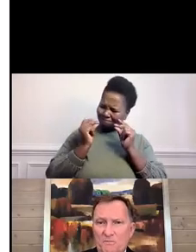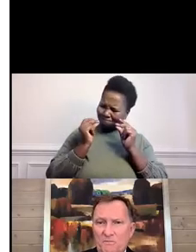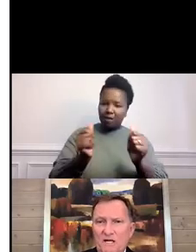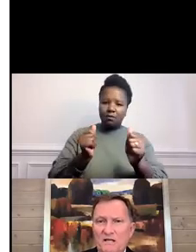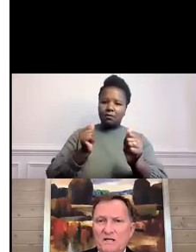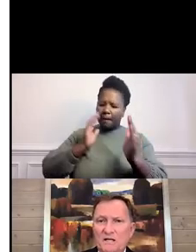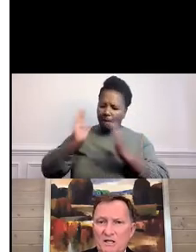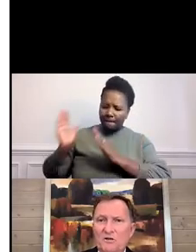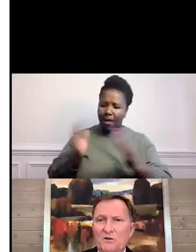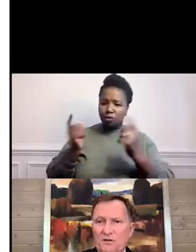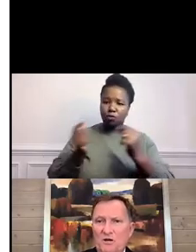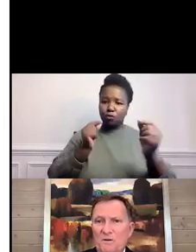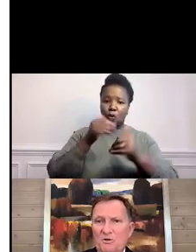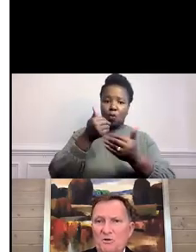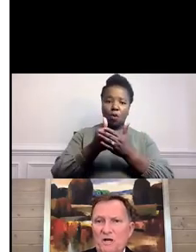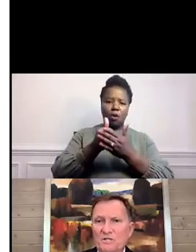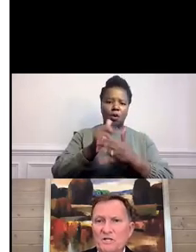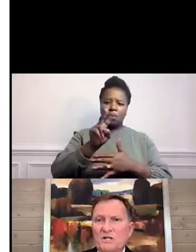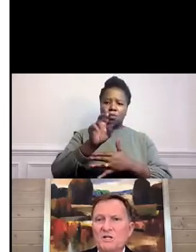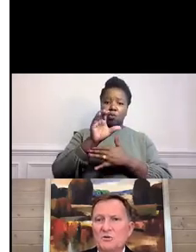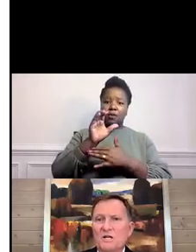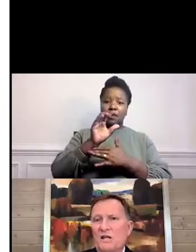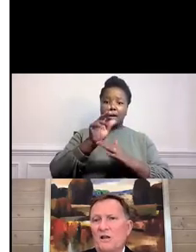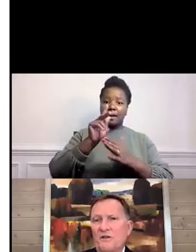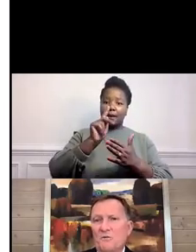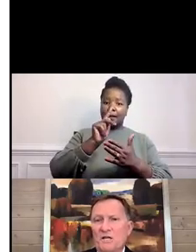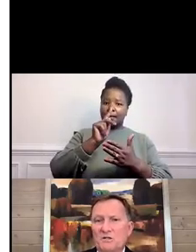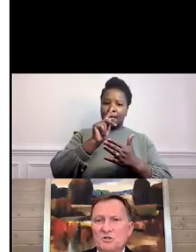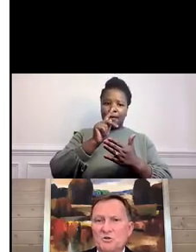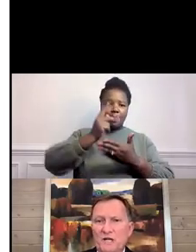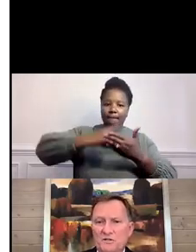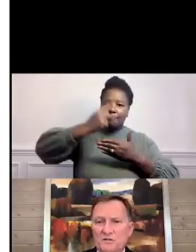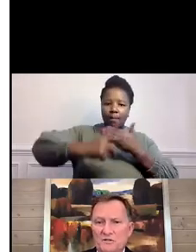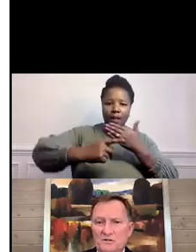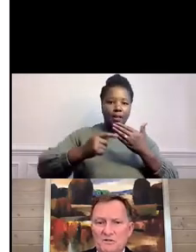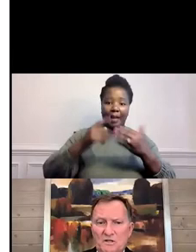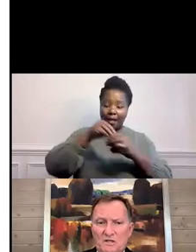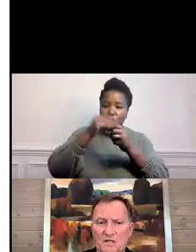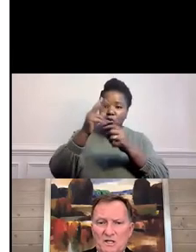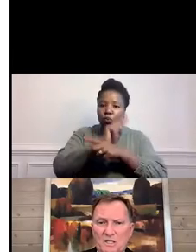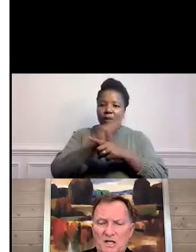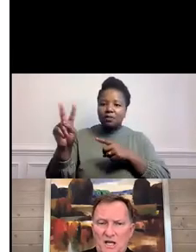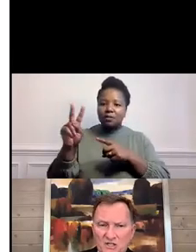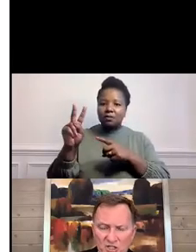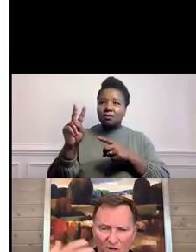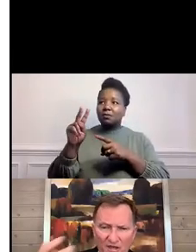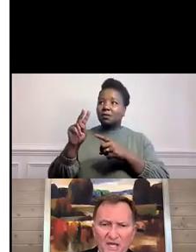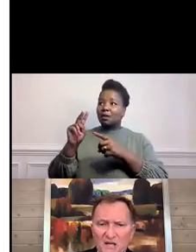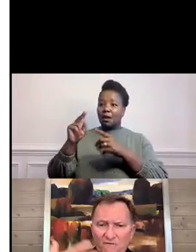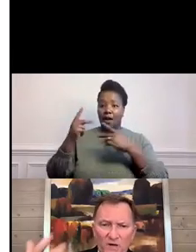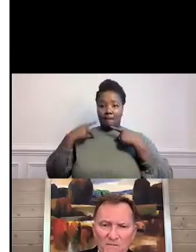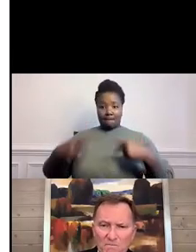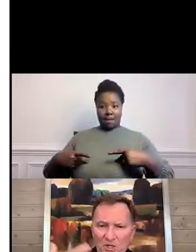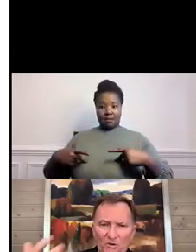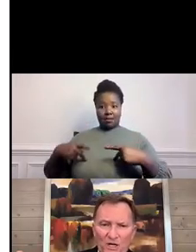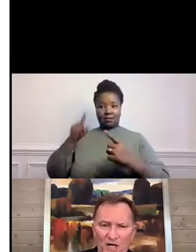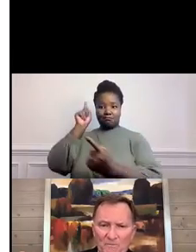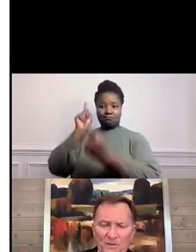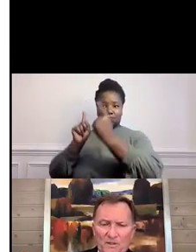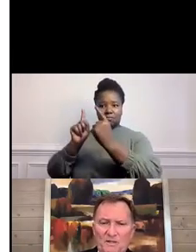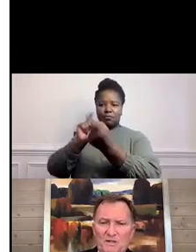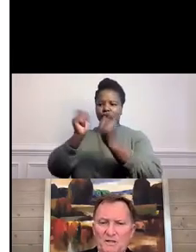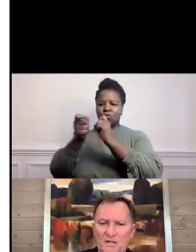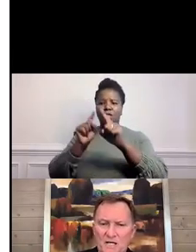therapy, clinical therapy programs, to teletherapy in two weeks. And so I think if we can build